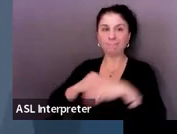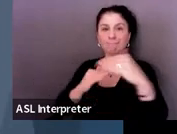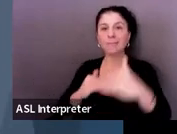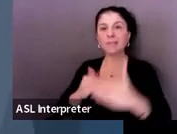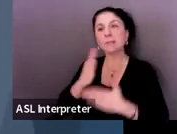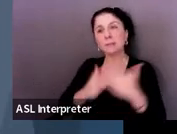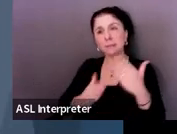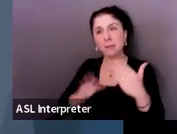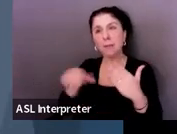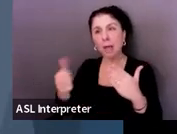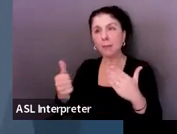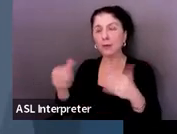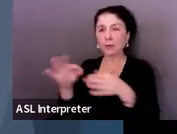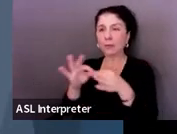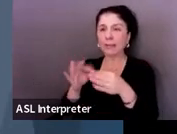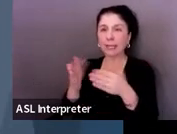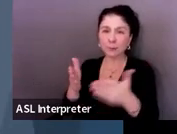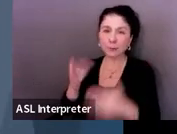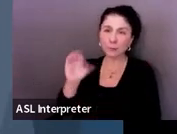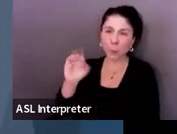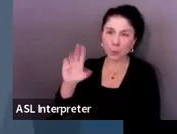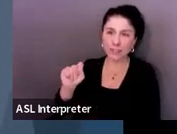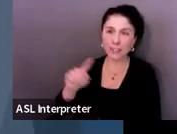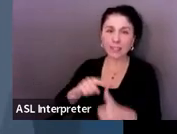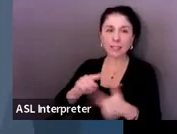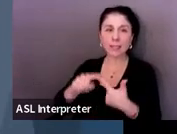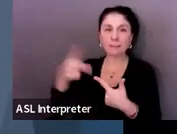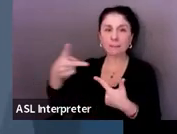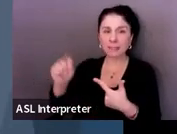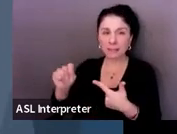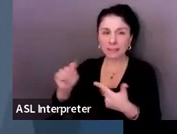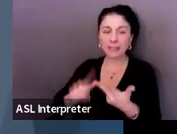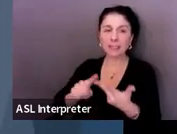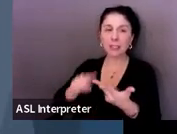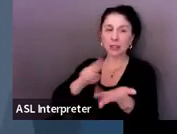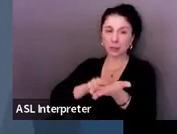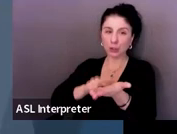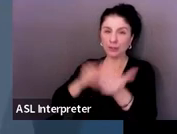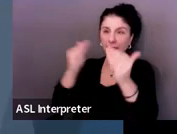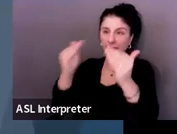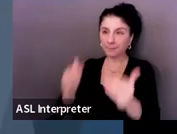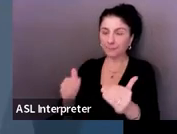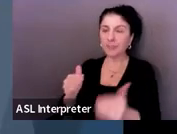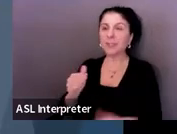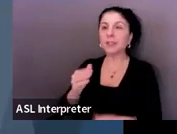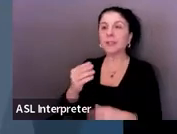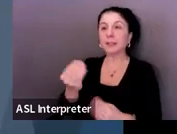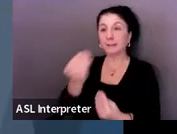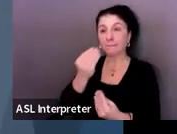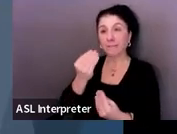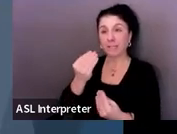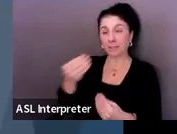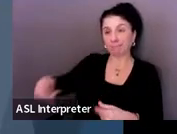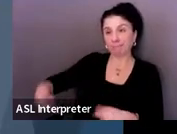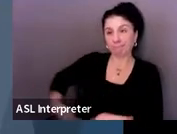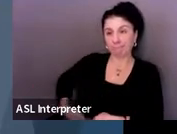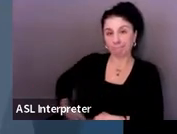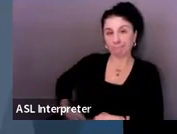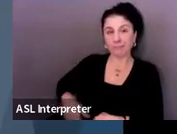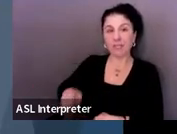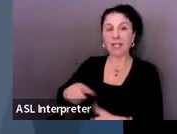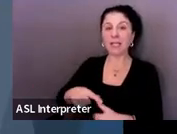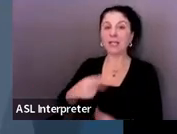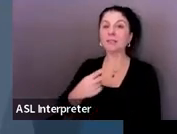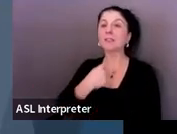and he's being fed via a G tube and he has a tracheotomy and uses a ventilator with oxygen to breathe. So